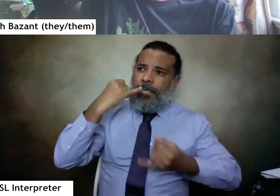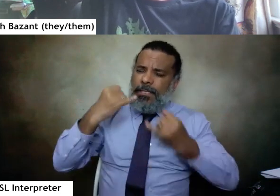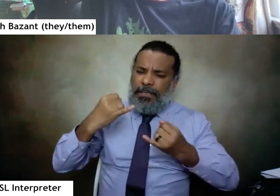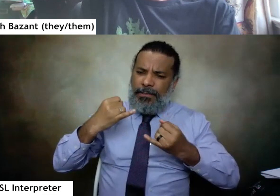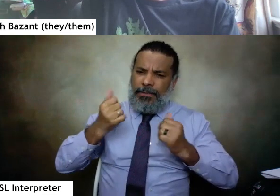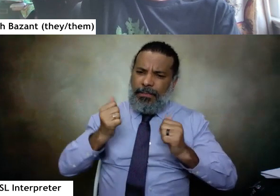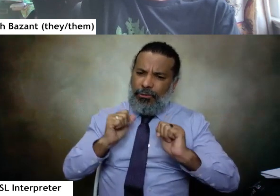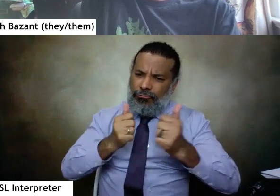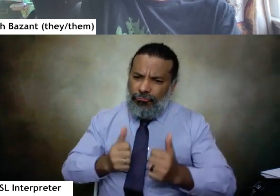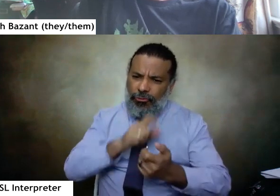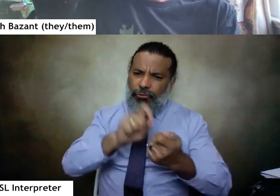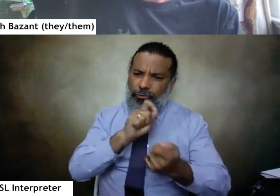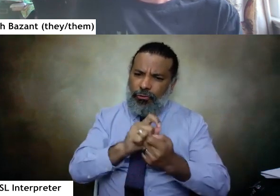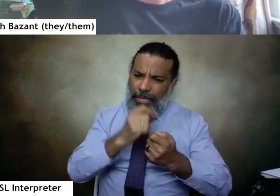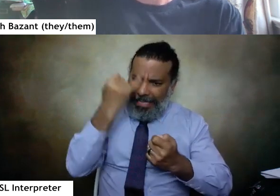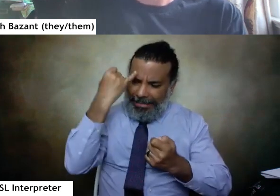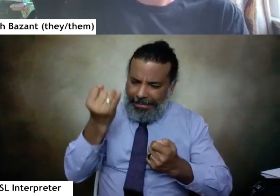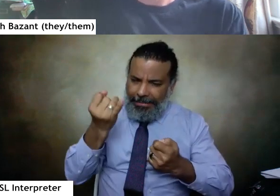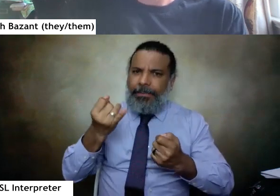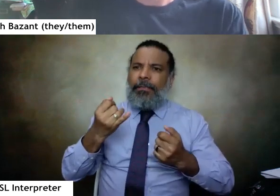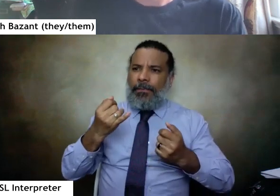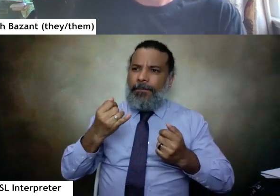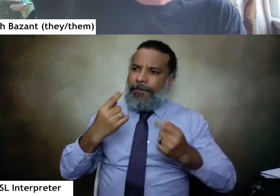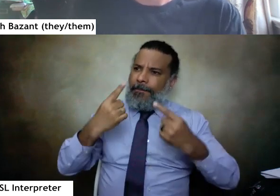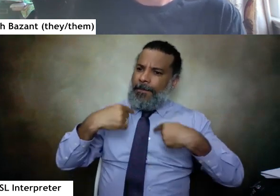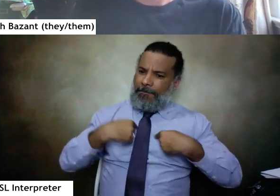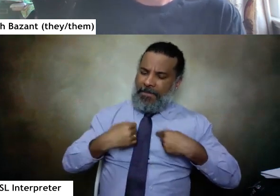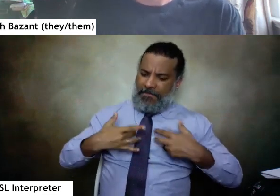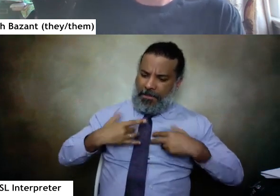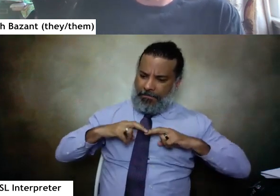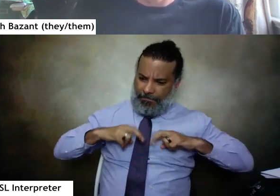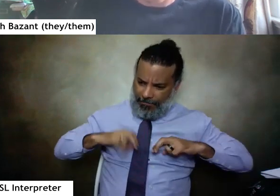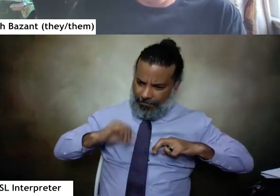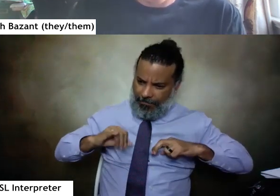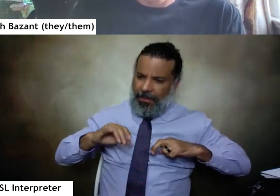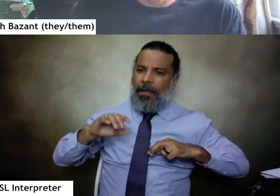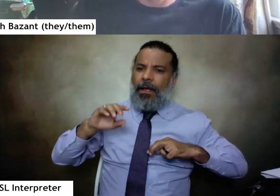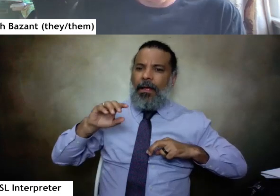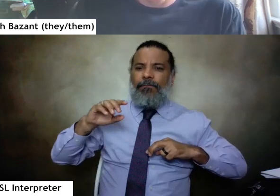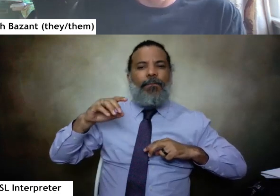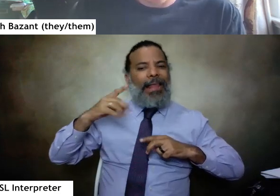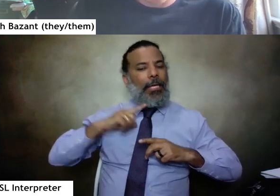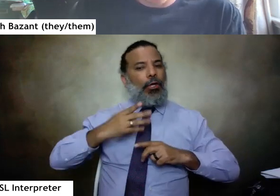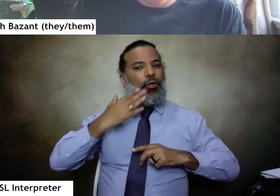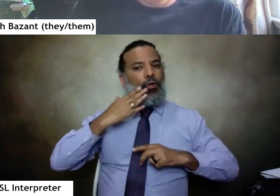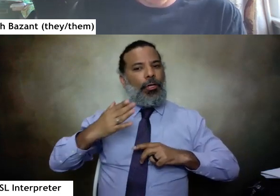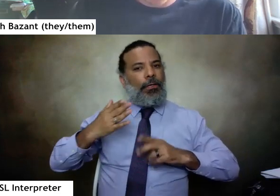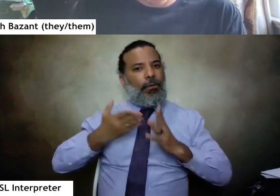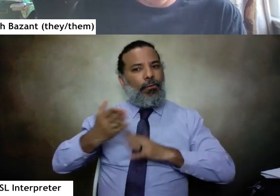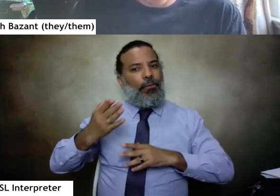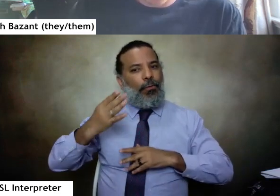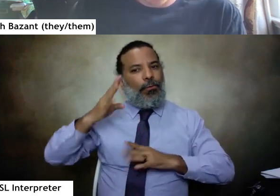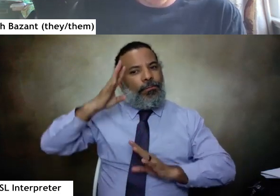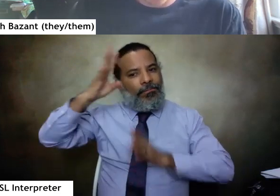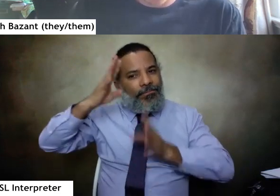of of certain ideas um can be really effective through a speculative lens um some can be even